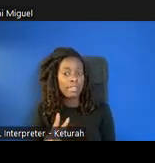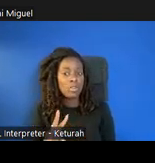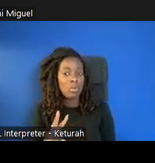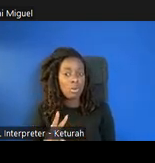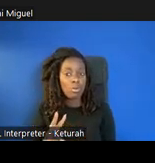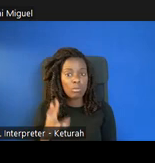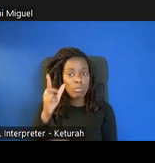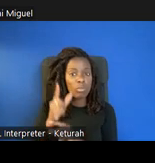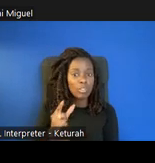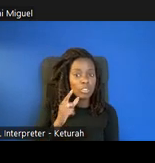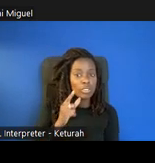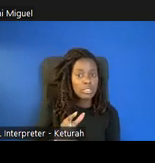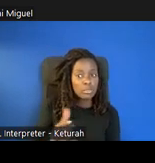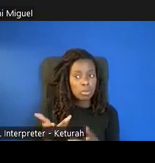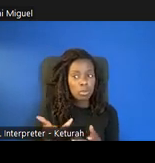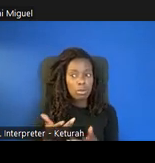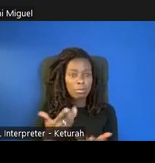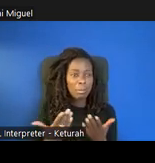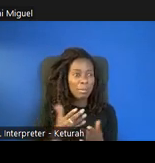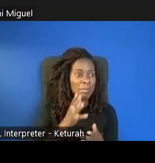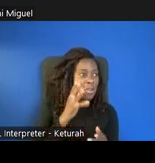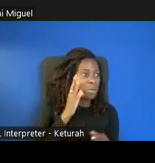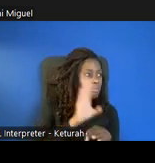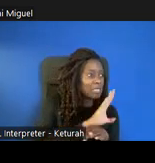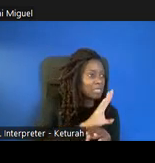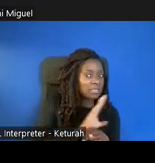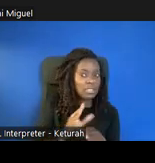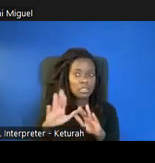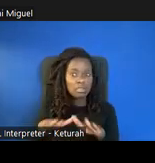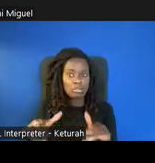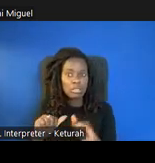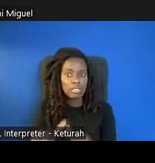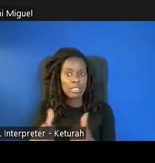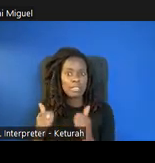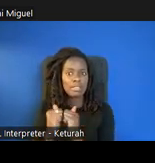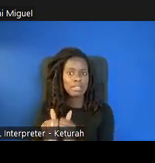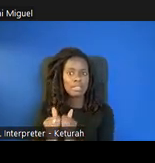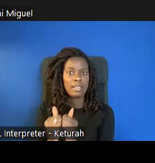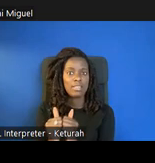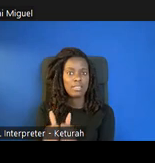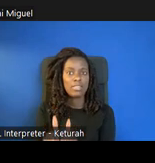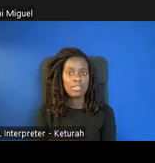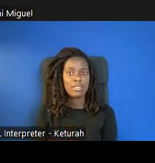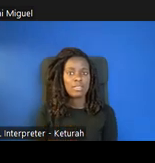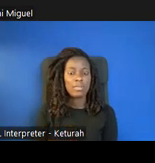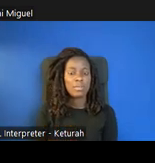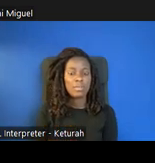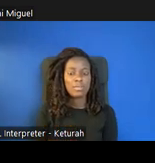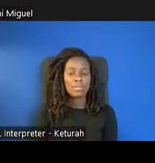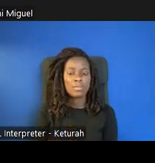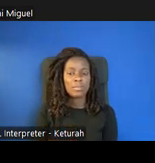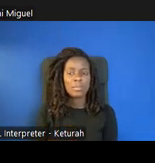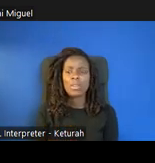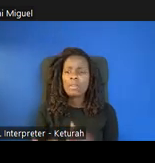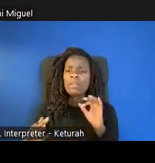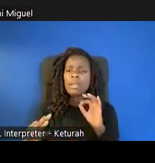distracted and busy at home and you can still promote STEM learning and all this in a very simple way. And what was some of